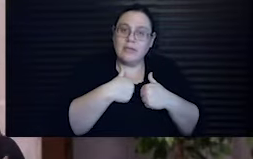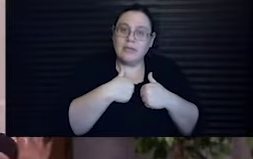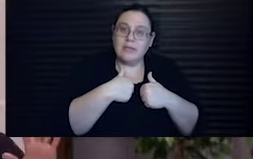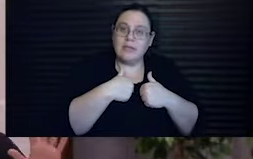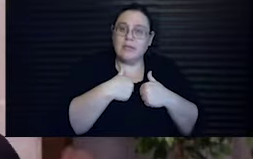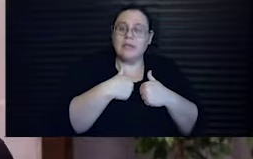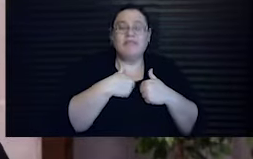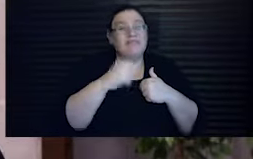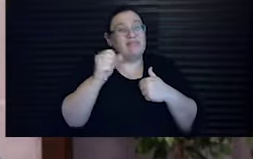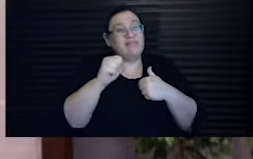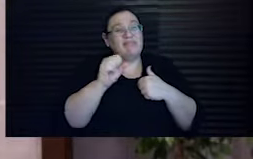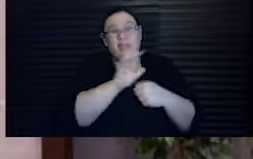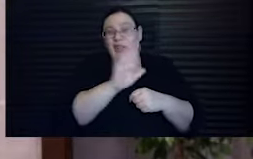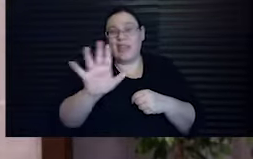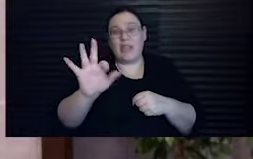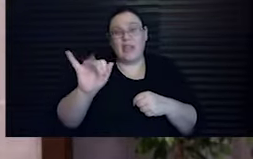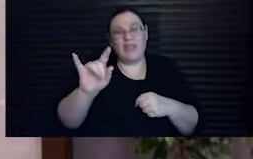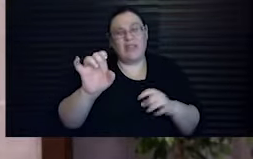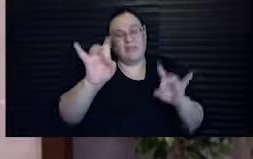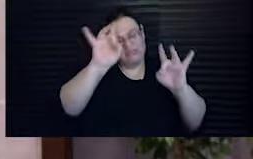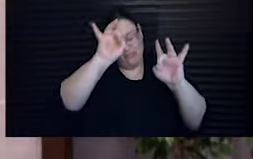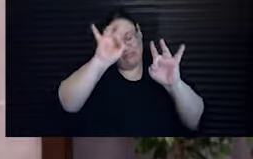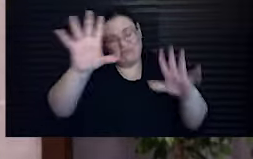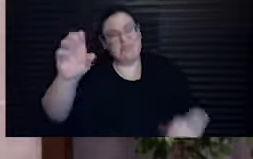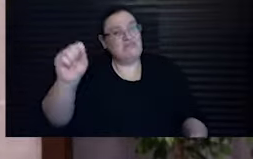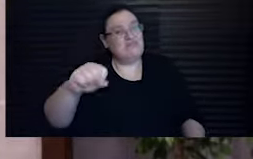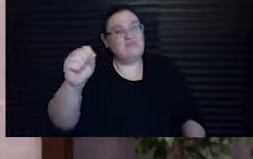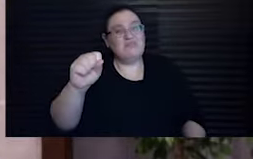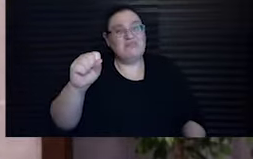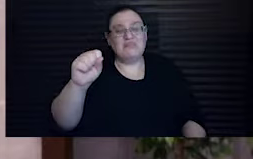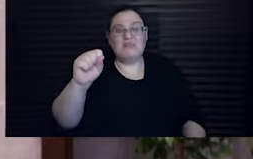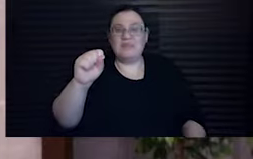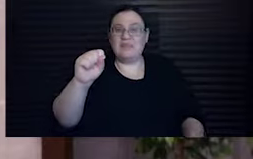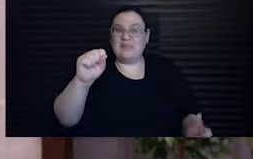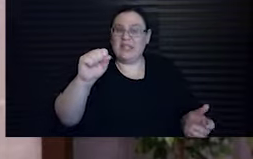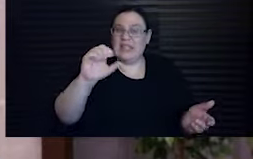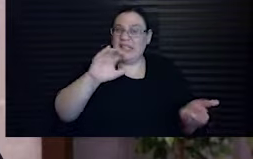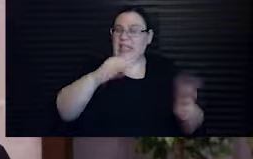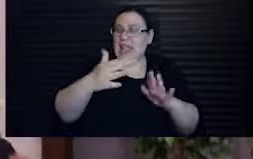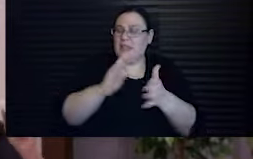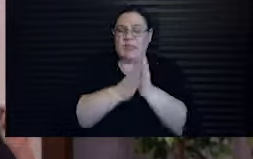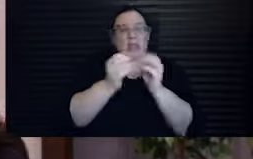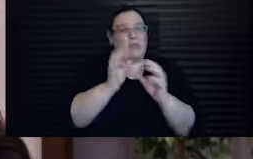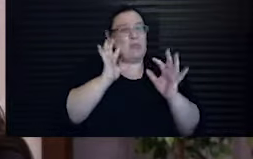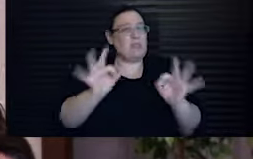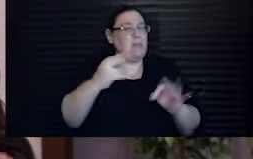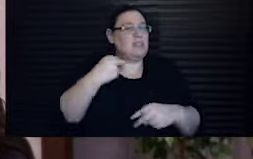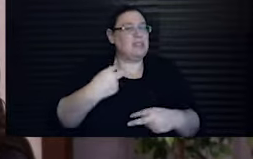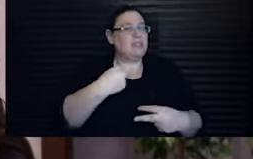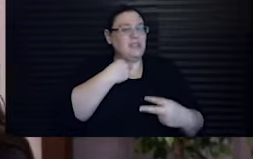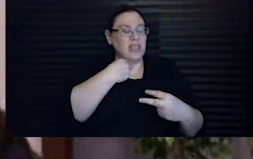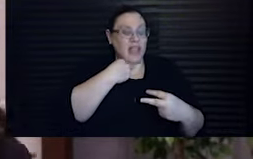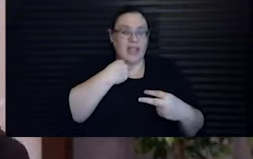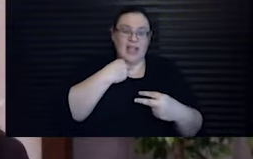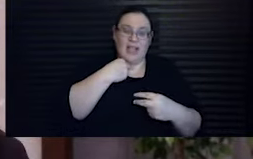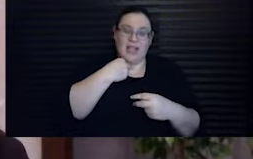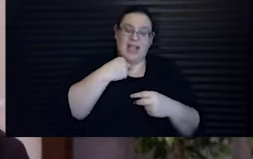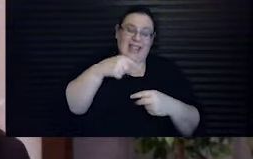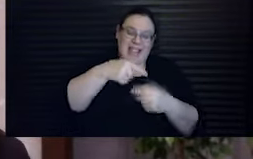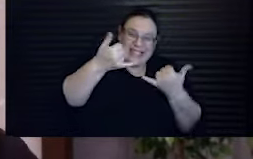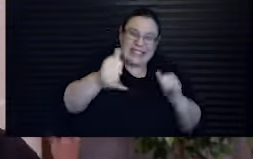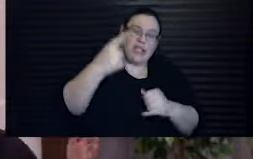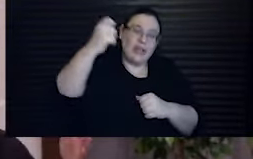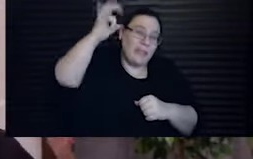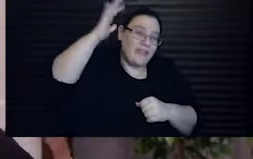Even as terrible as their fate was. Even as death became more inescapable, we were the future that they were